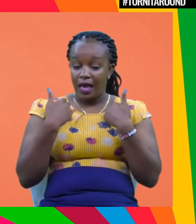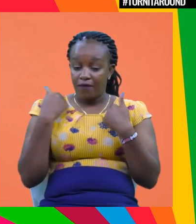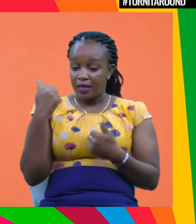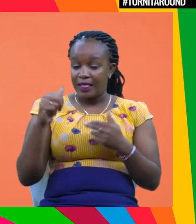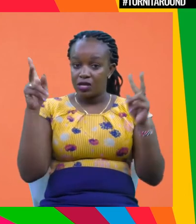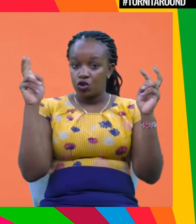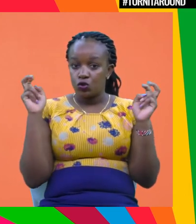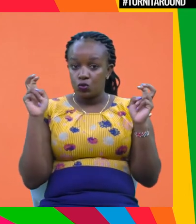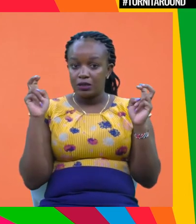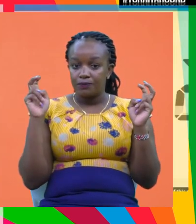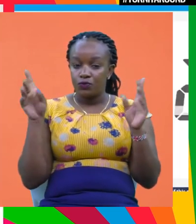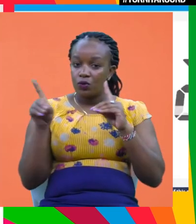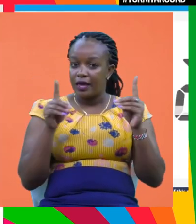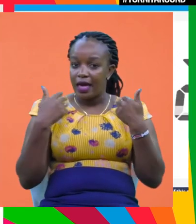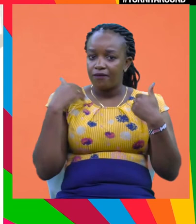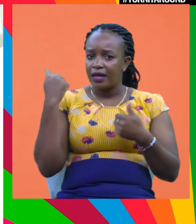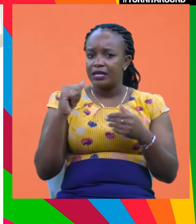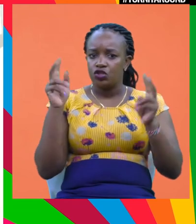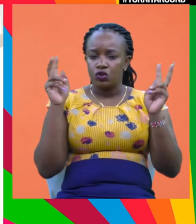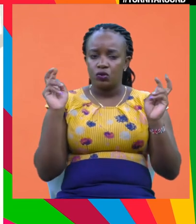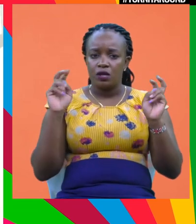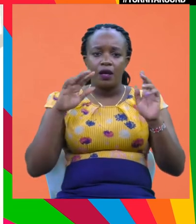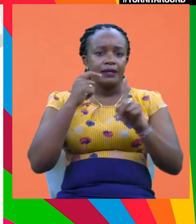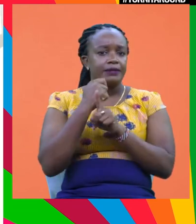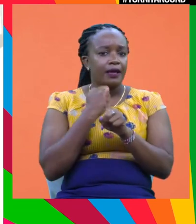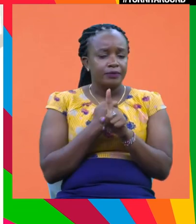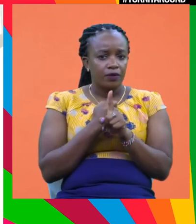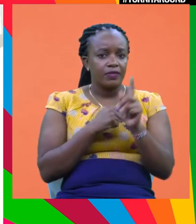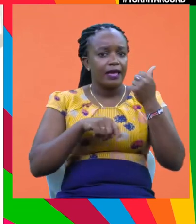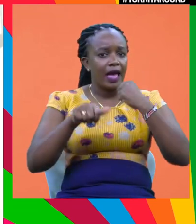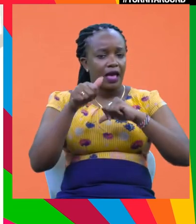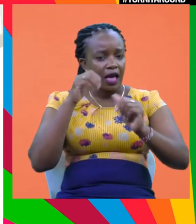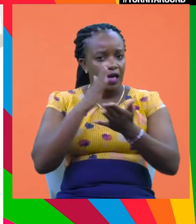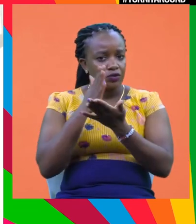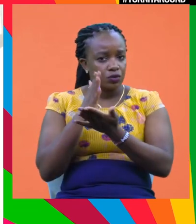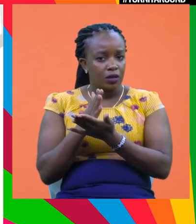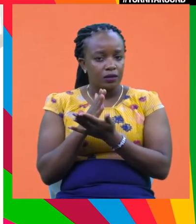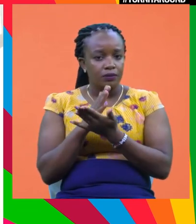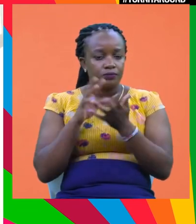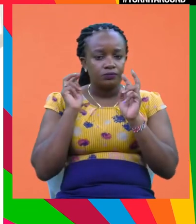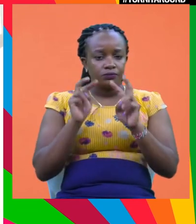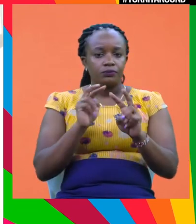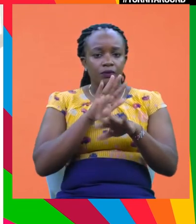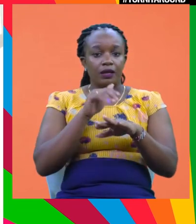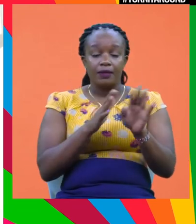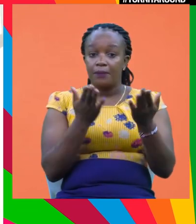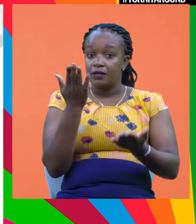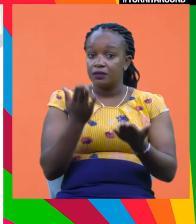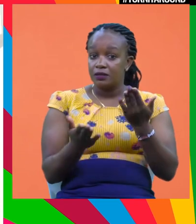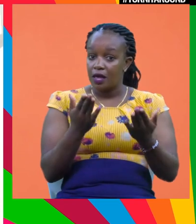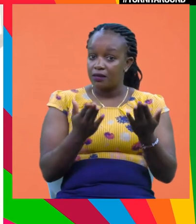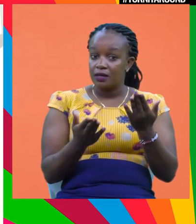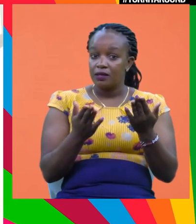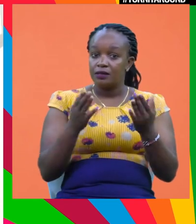any issues in terms of, you rights issues or in terms of, you are they actually looking to kind of measure their emissions as well?